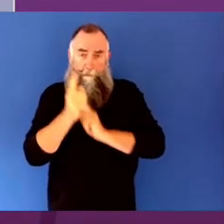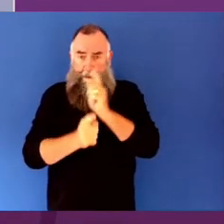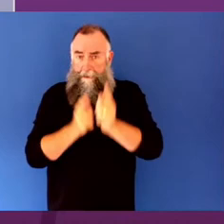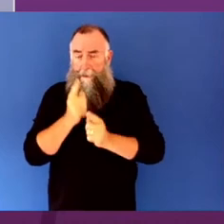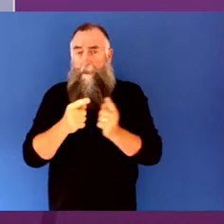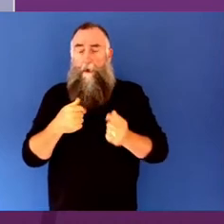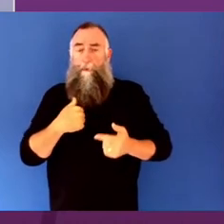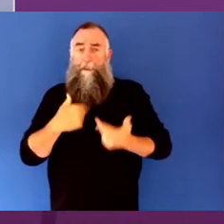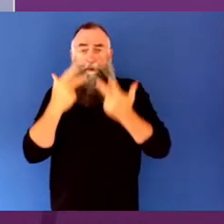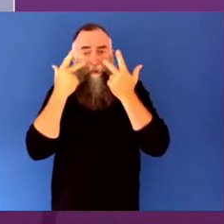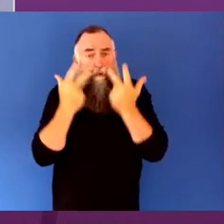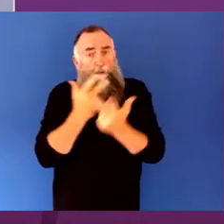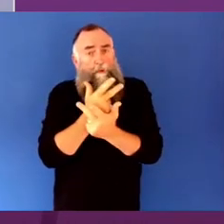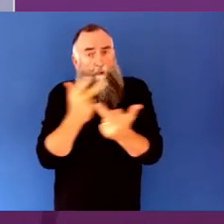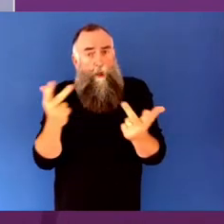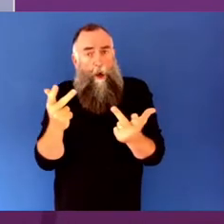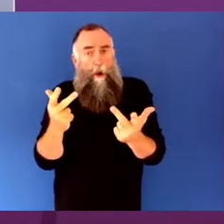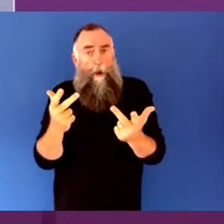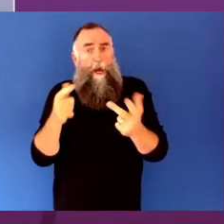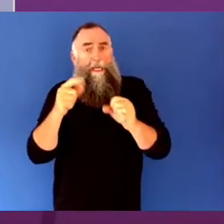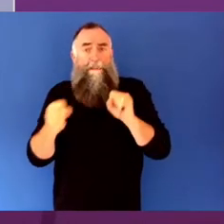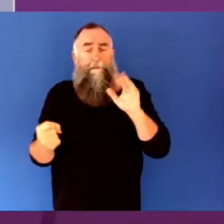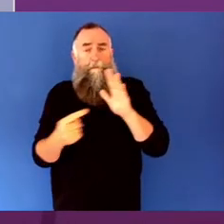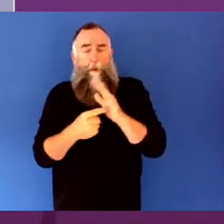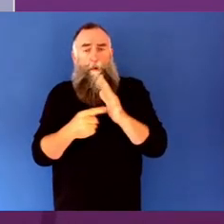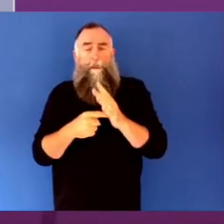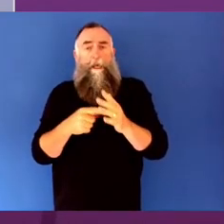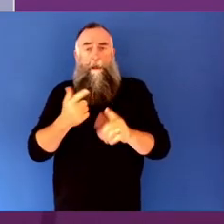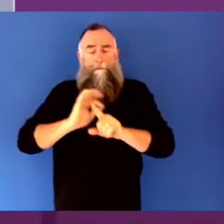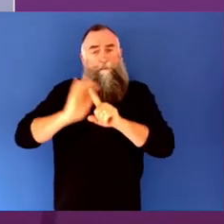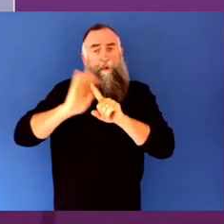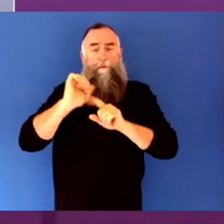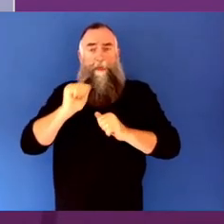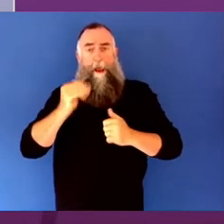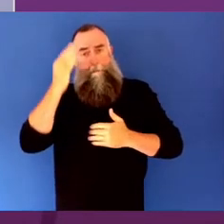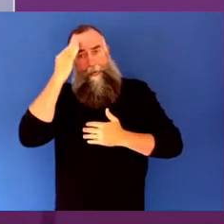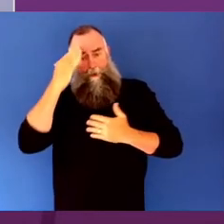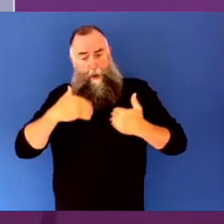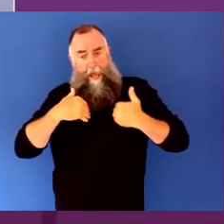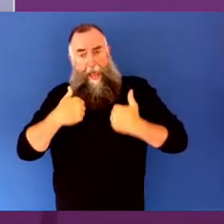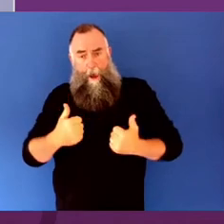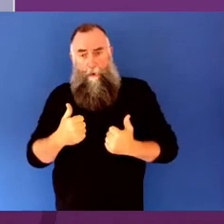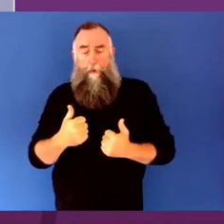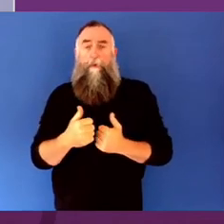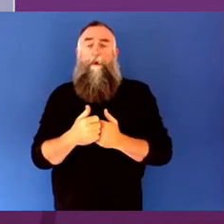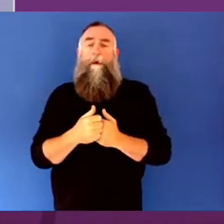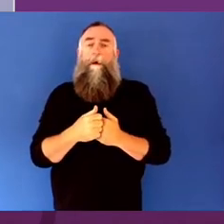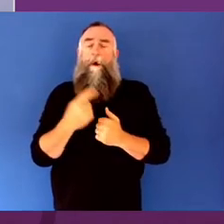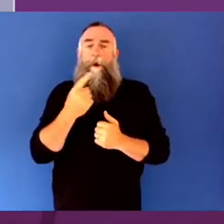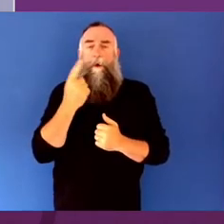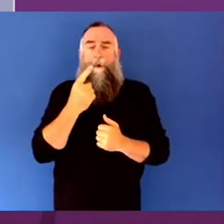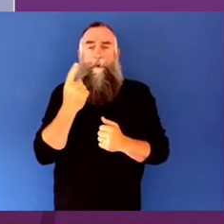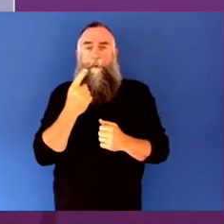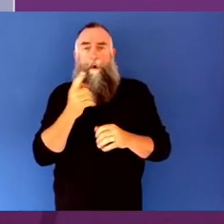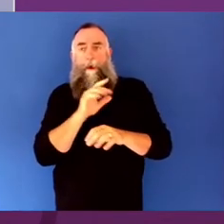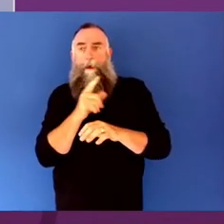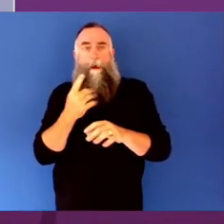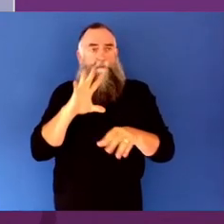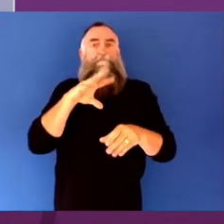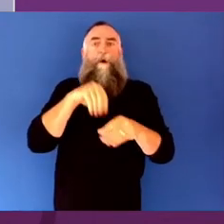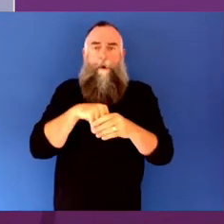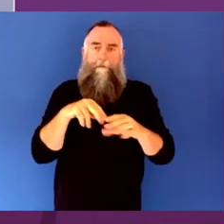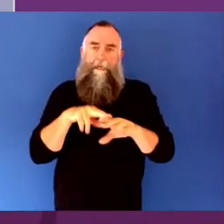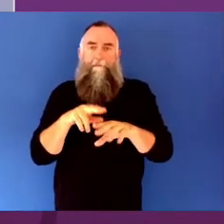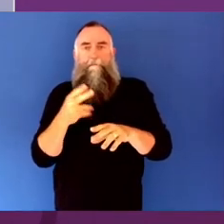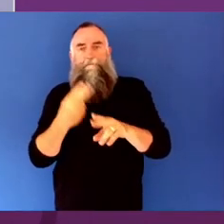experience significantly better mental wellbeing than those with medium, low or no participation. We